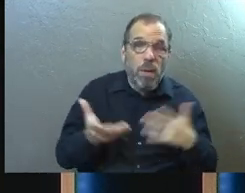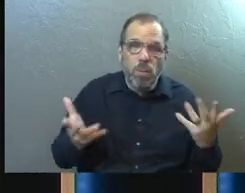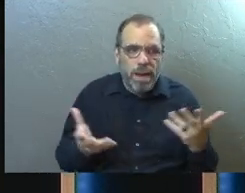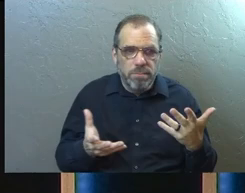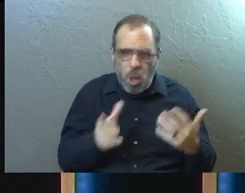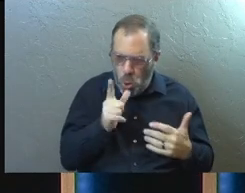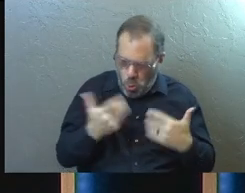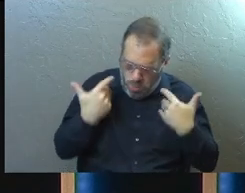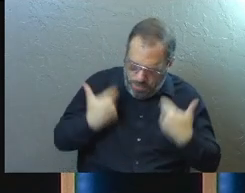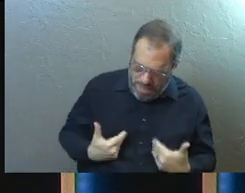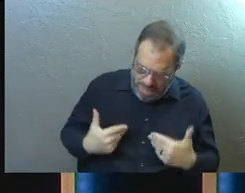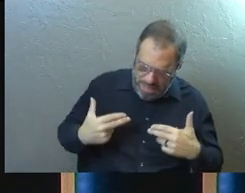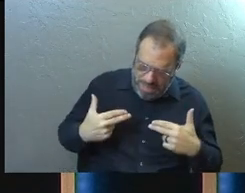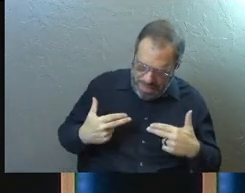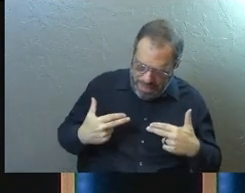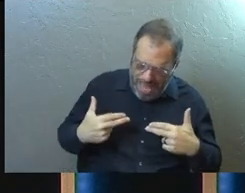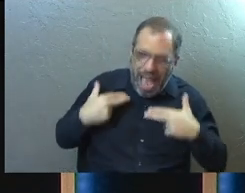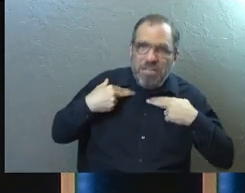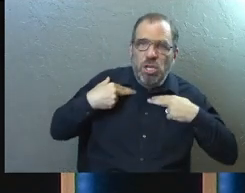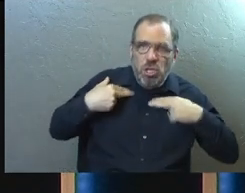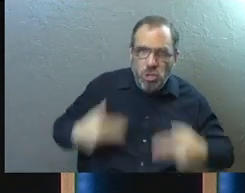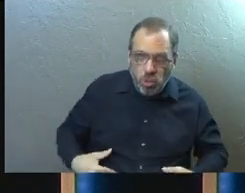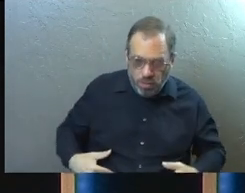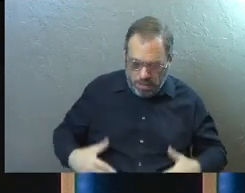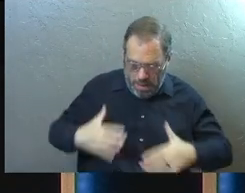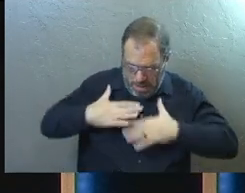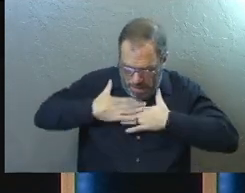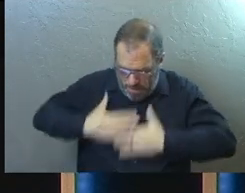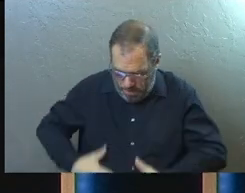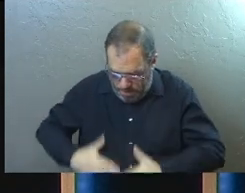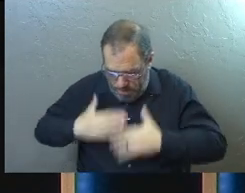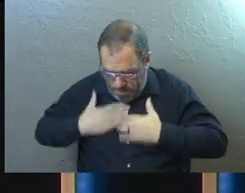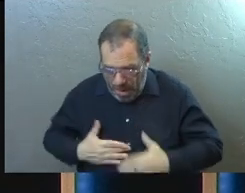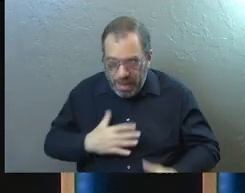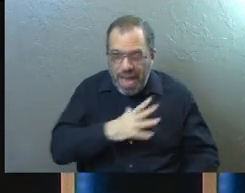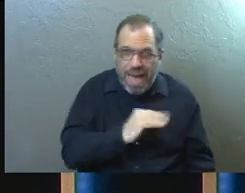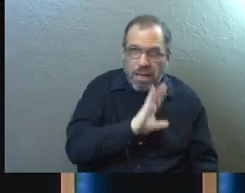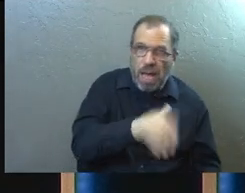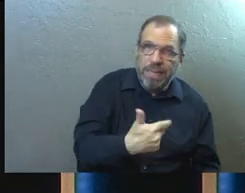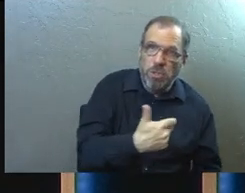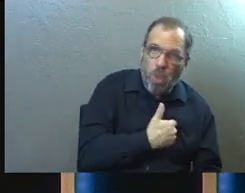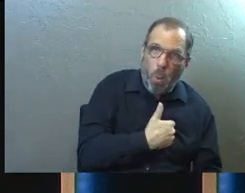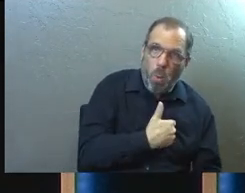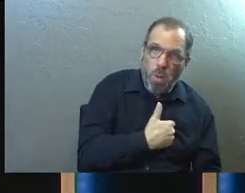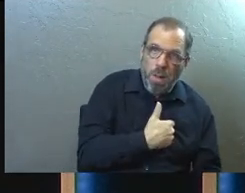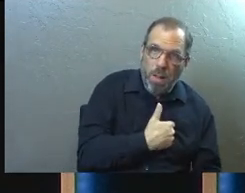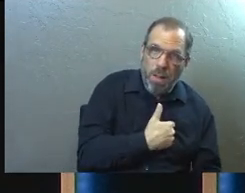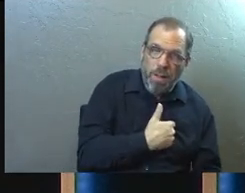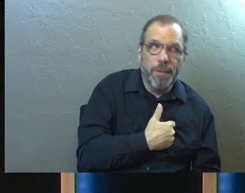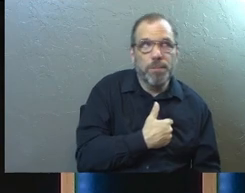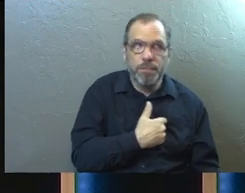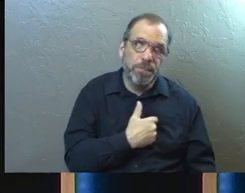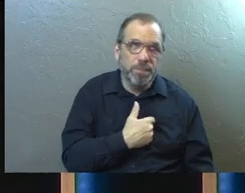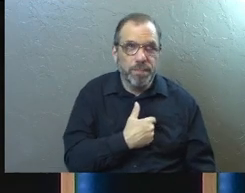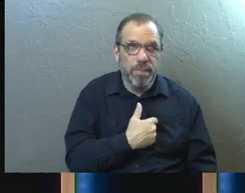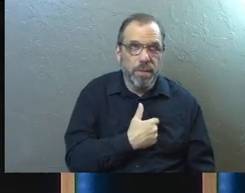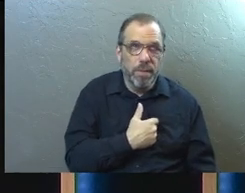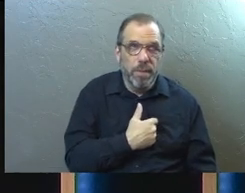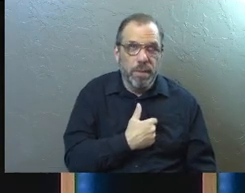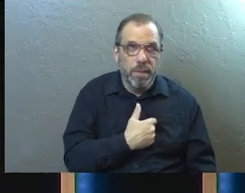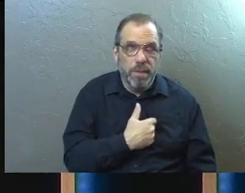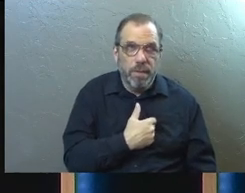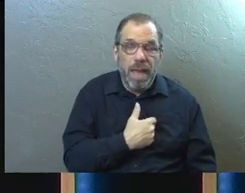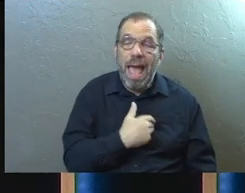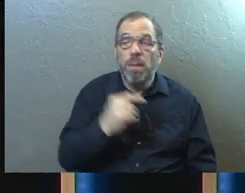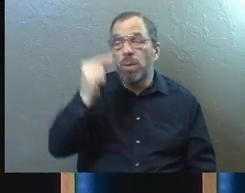about who we would be as human beings is a physical body and a soul. And what I think we're being taught in this